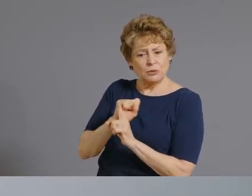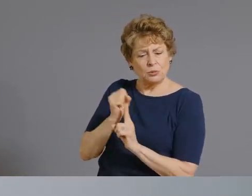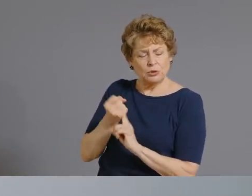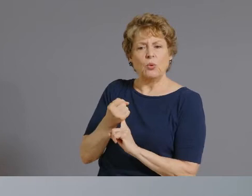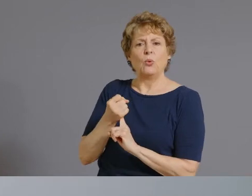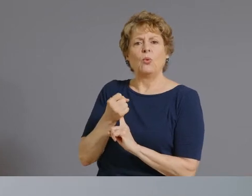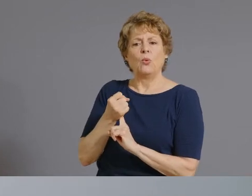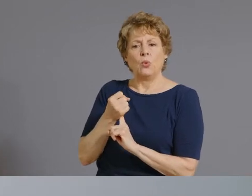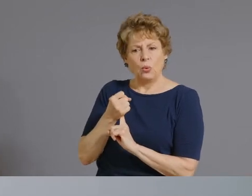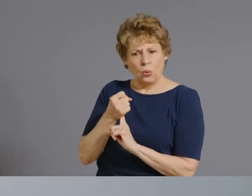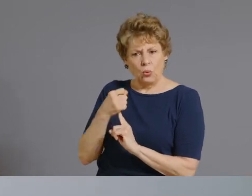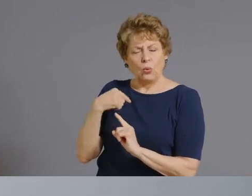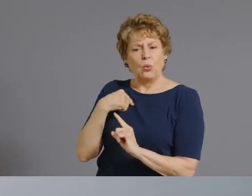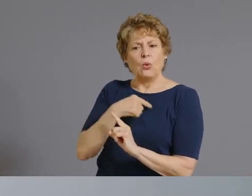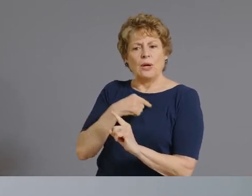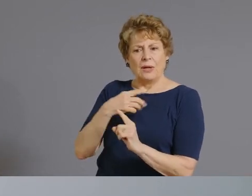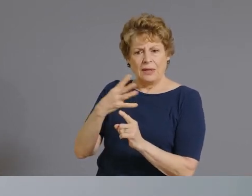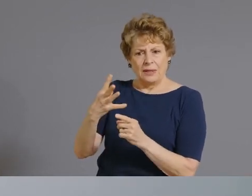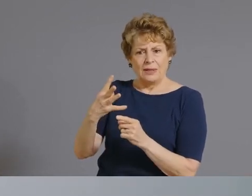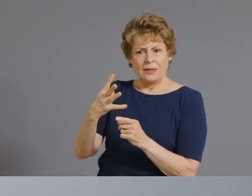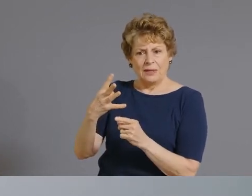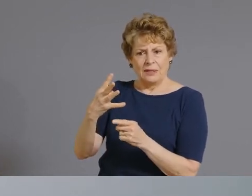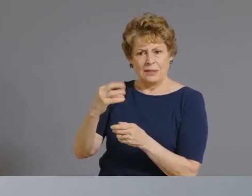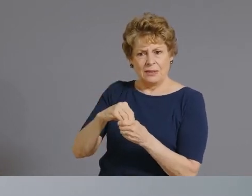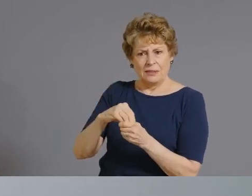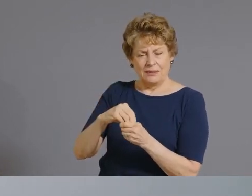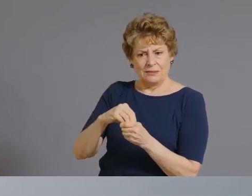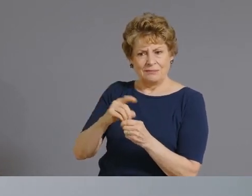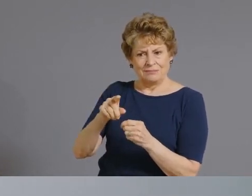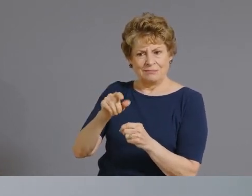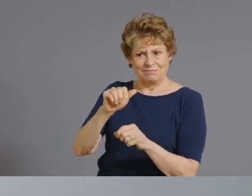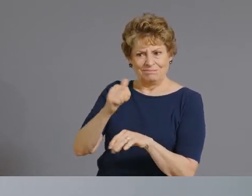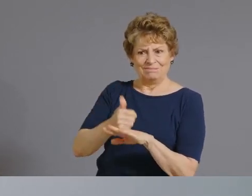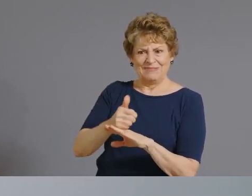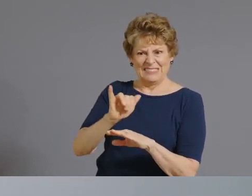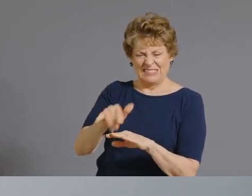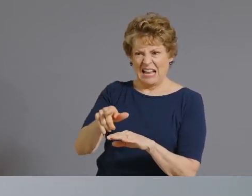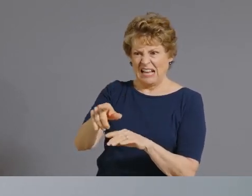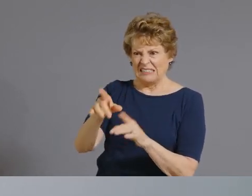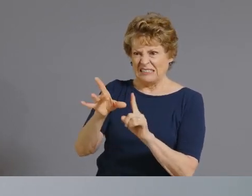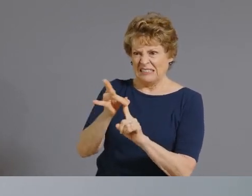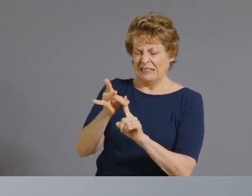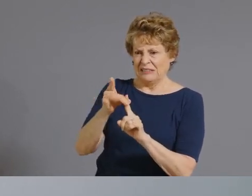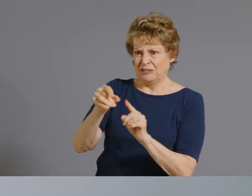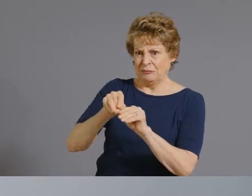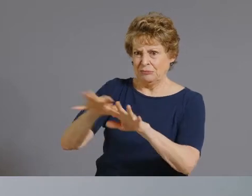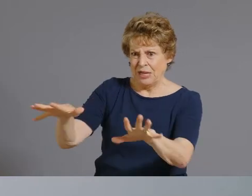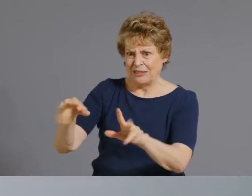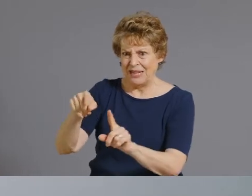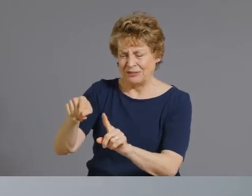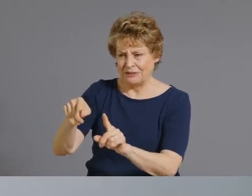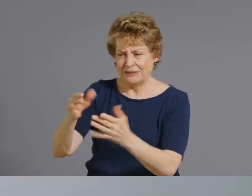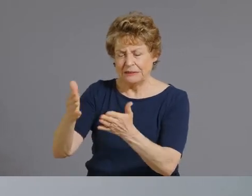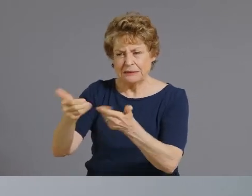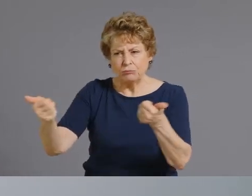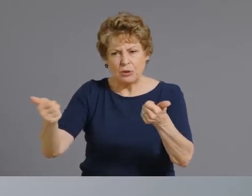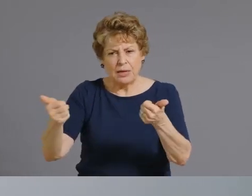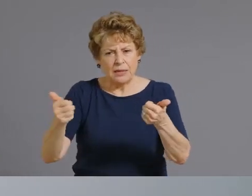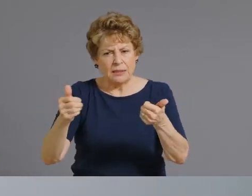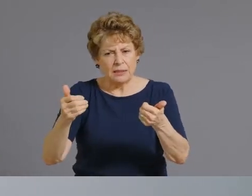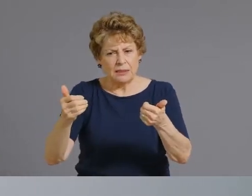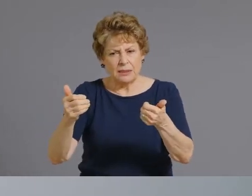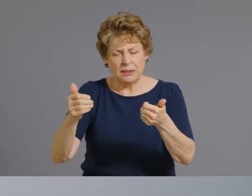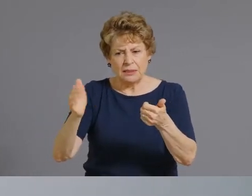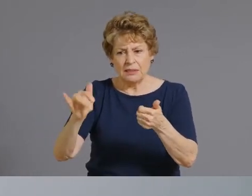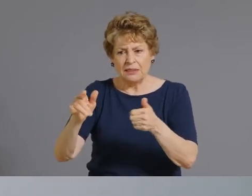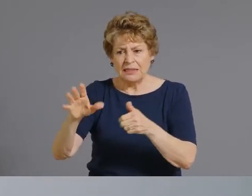as part of one outbreak were actually identified to potentially be two separate outbreaks because the cases occurred too far apart